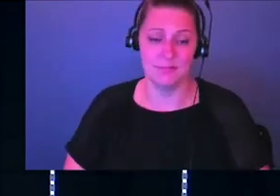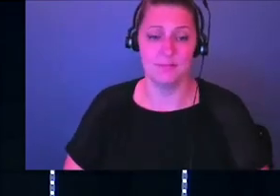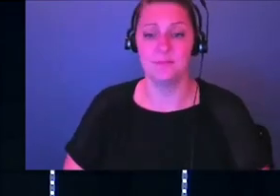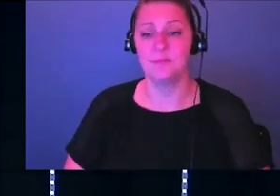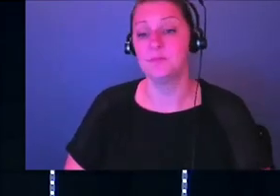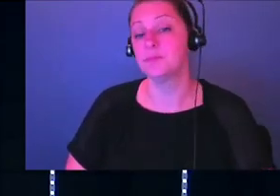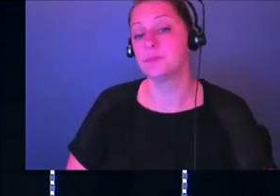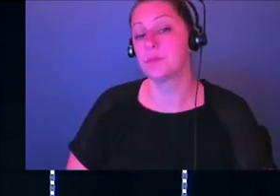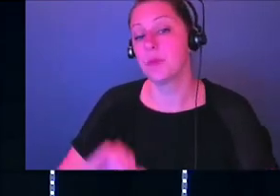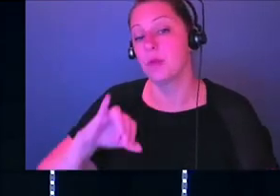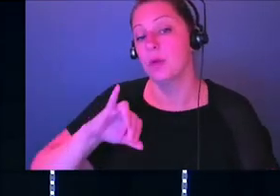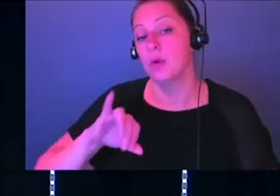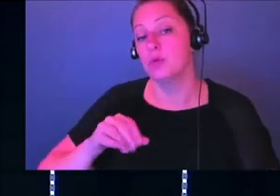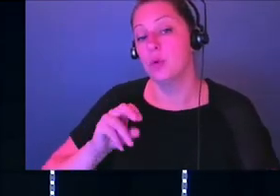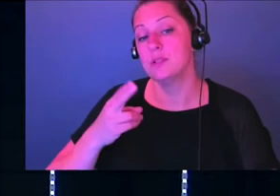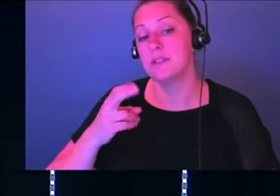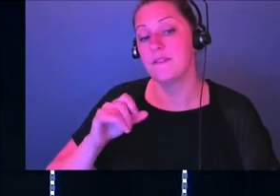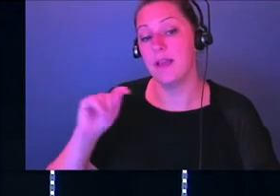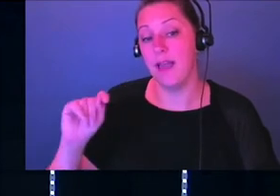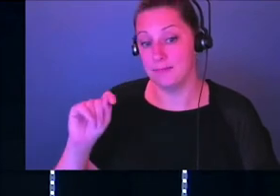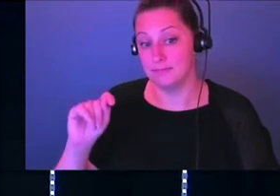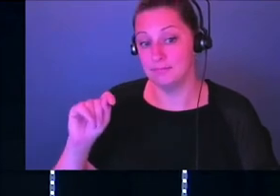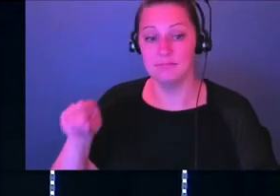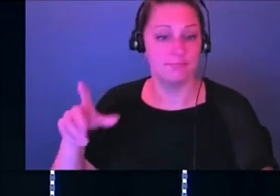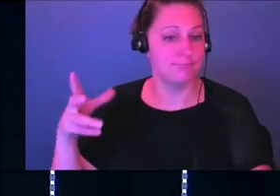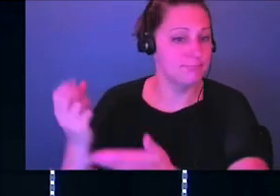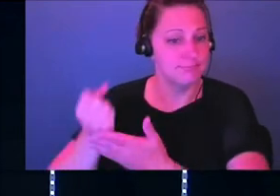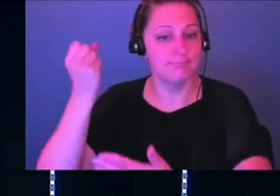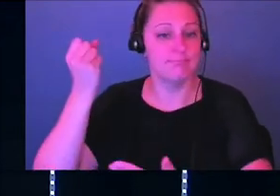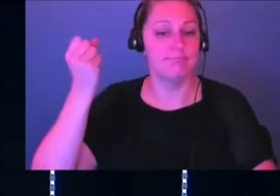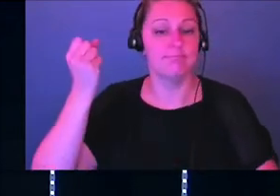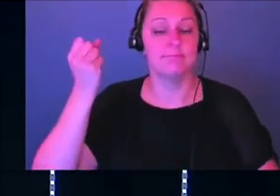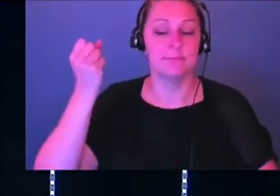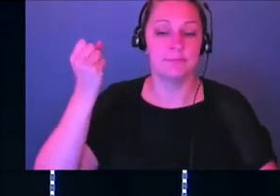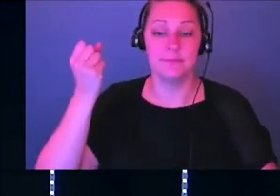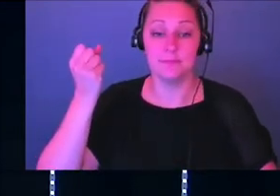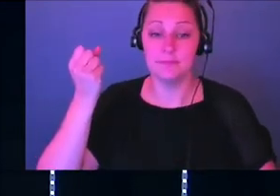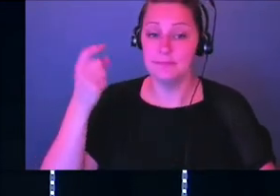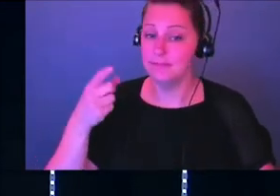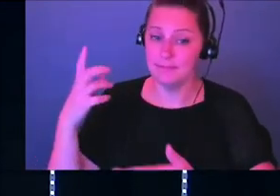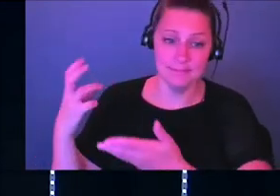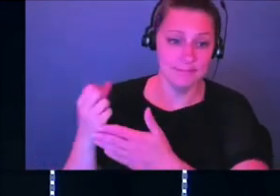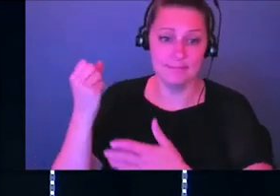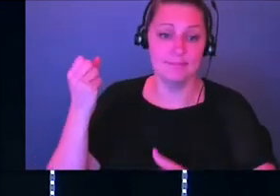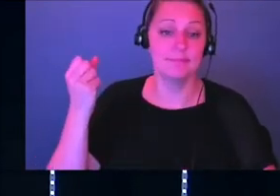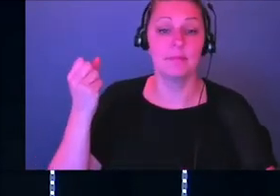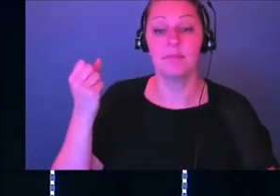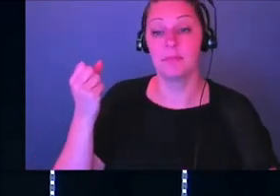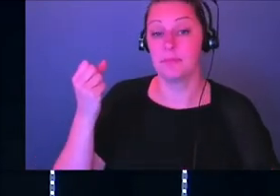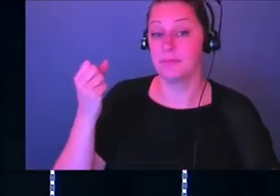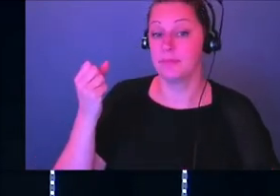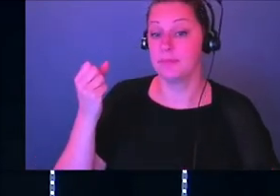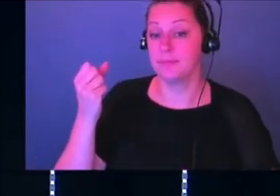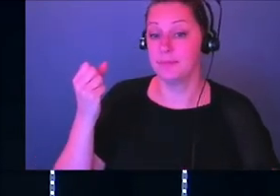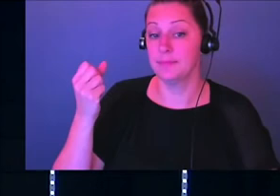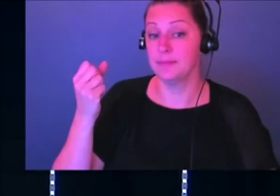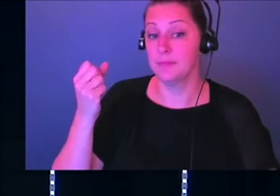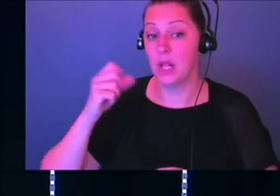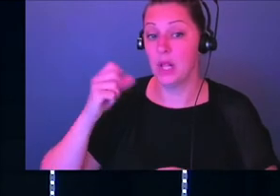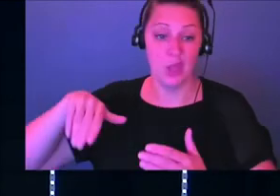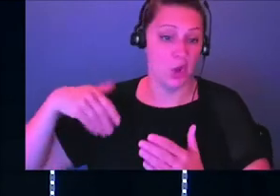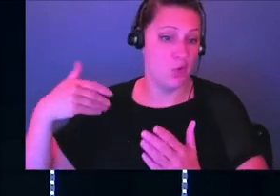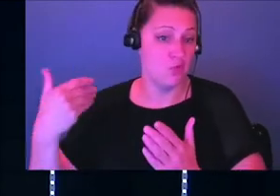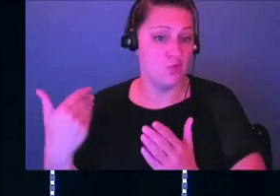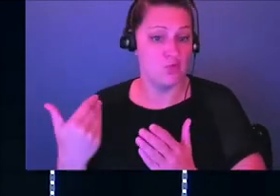So Jehoshaphat and Judah were victorious, okay? They were victorious. It says when they arrived to the battlefield,